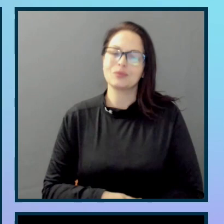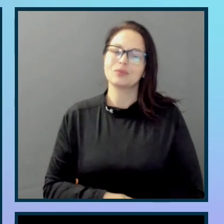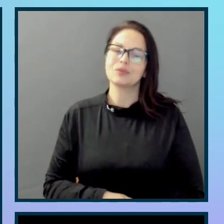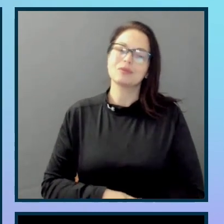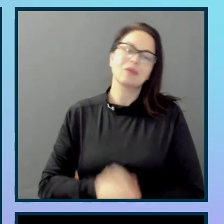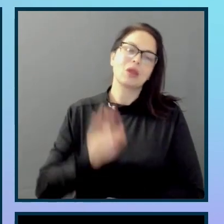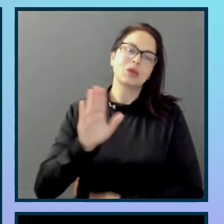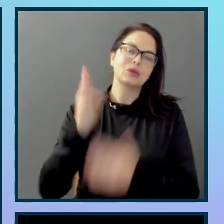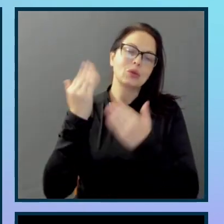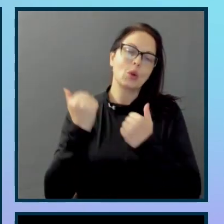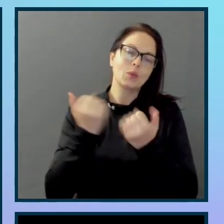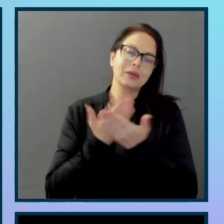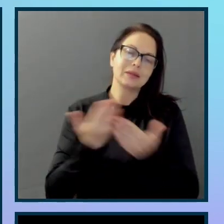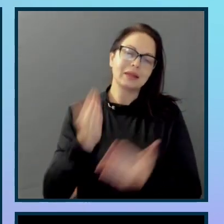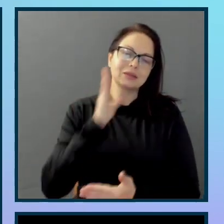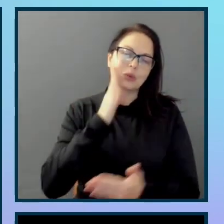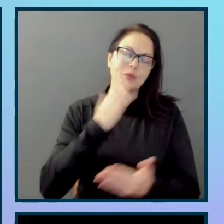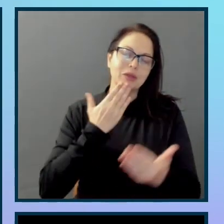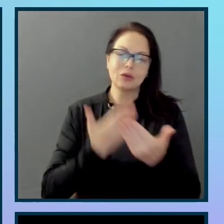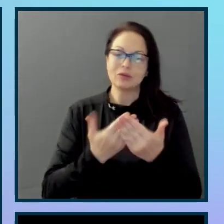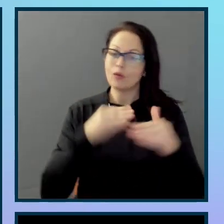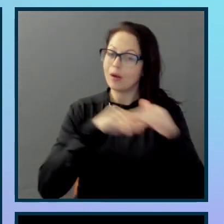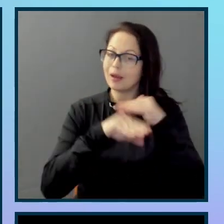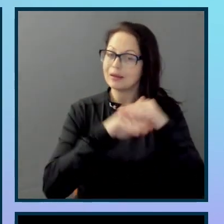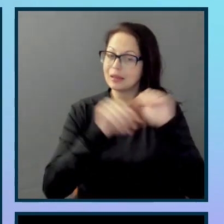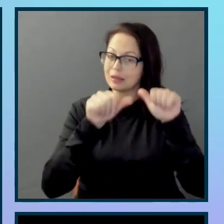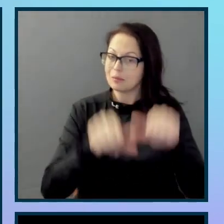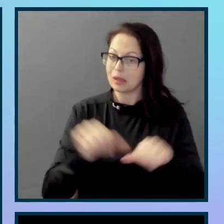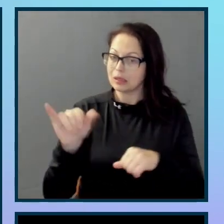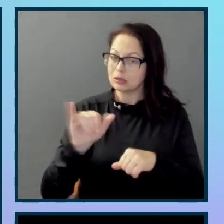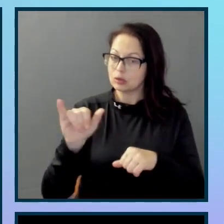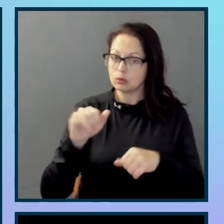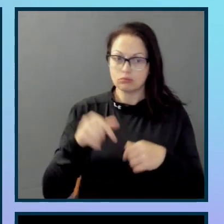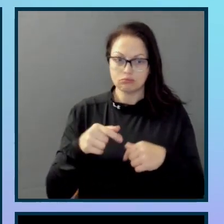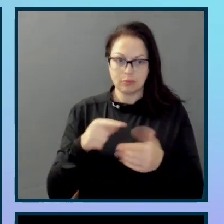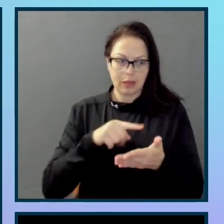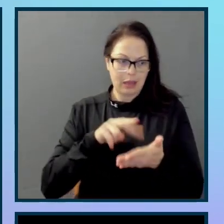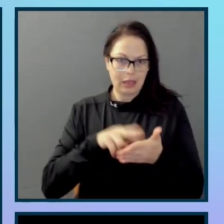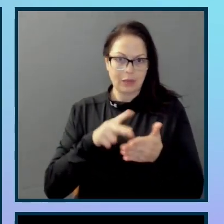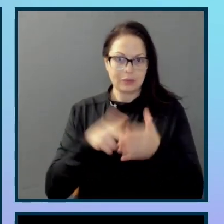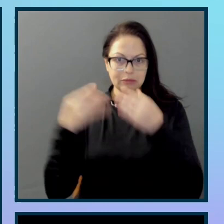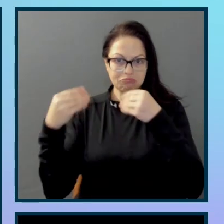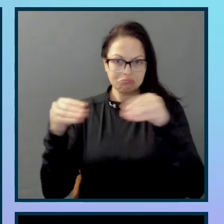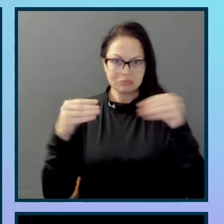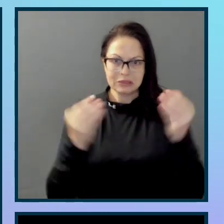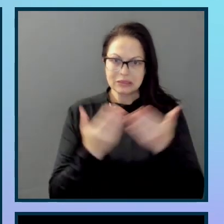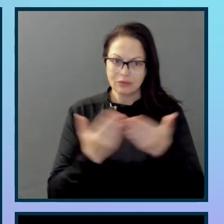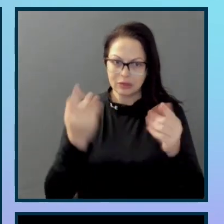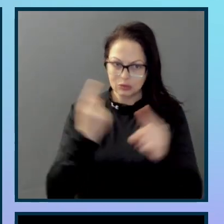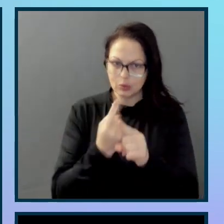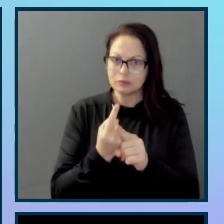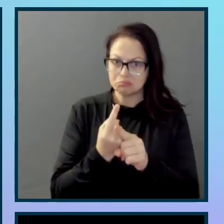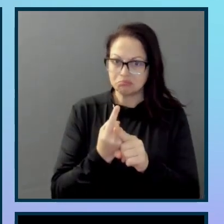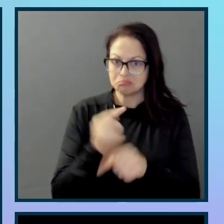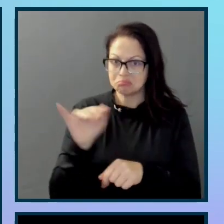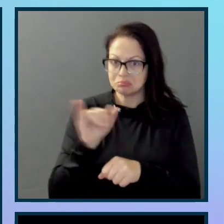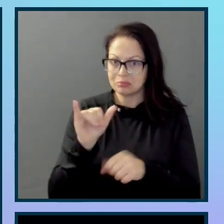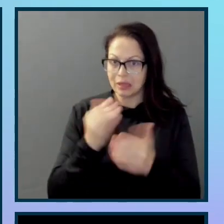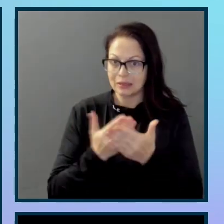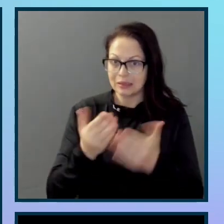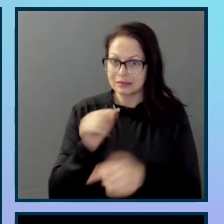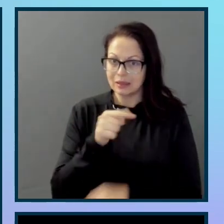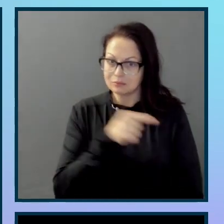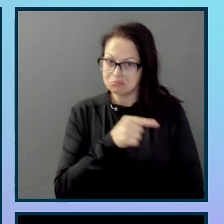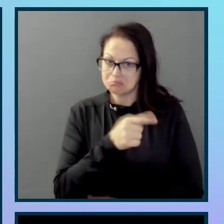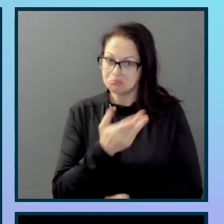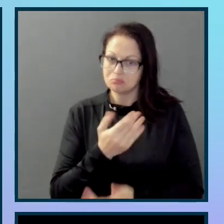good from an accessibility perspective too. They sell stuff, right? Emphasis definitely on the stuff here. We're talking real